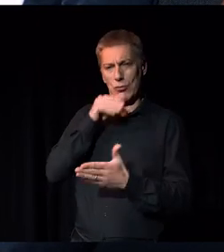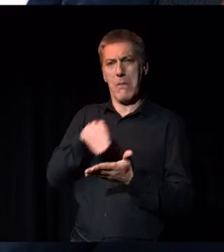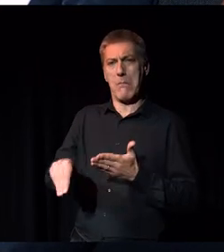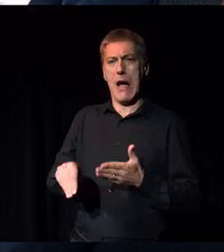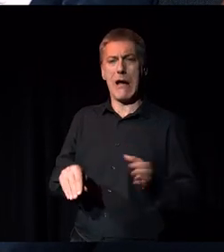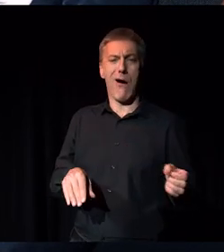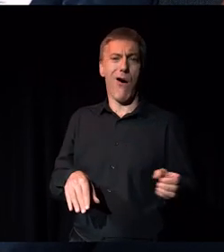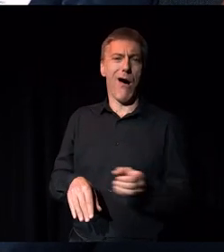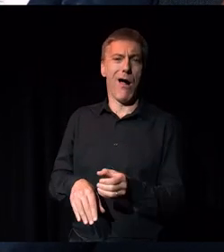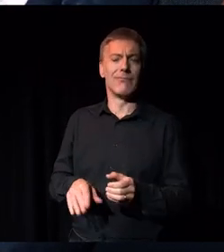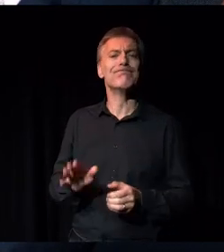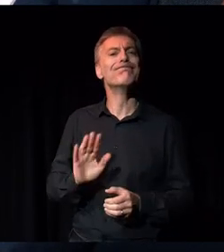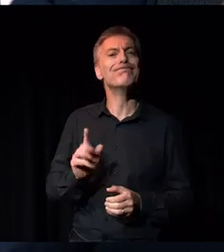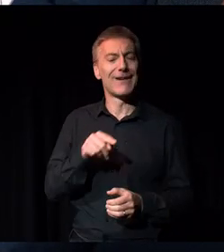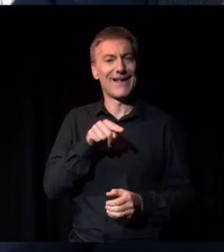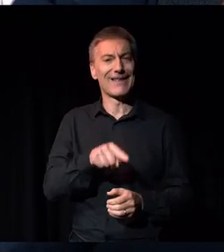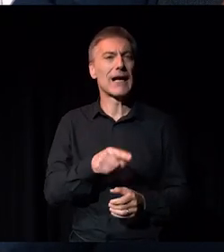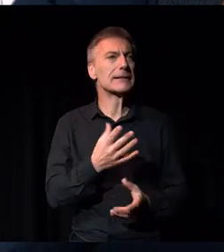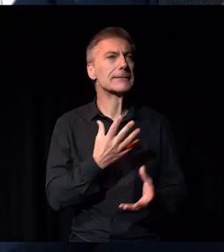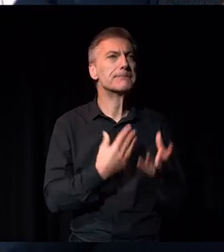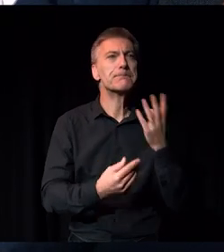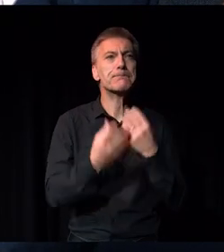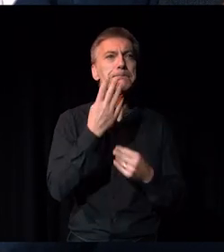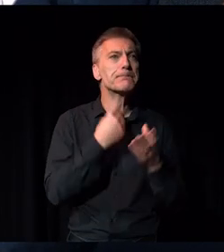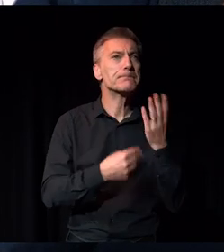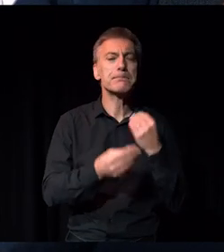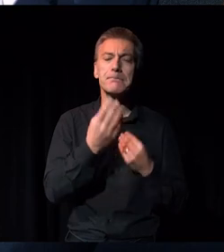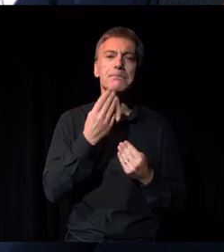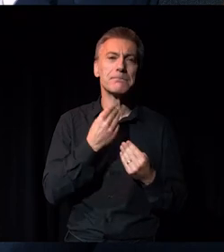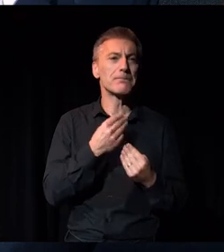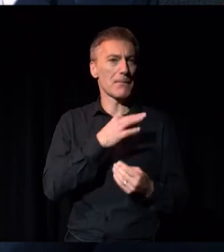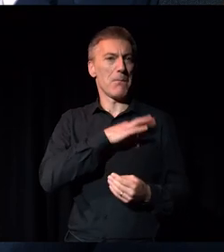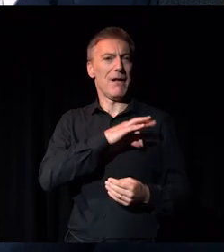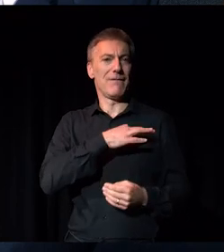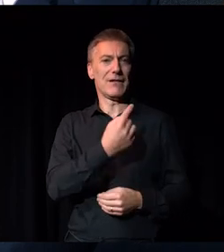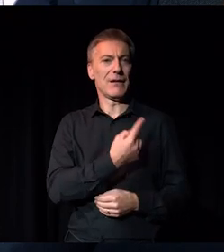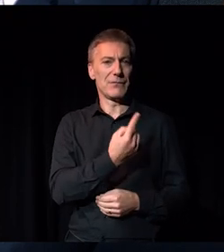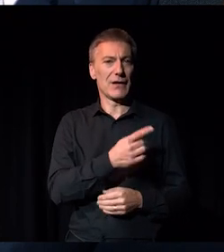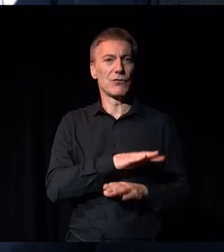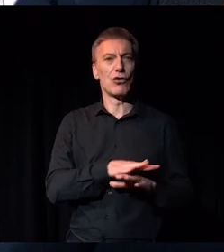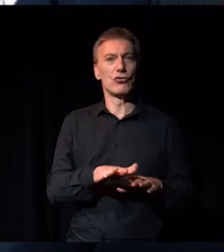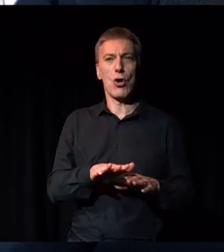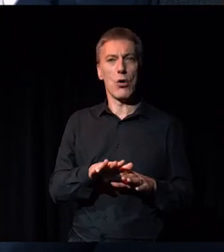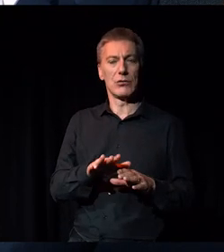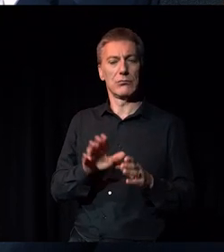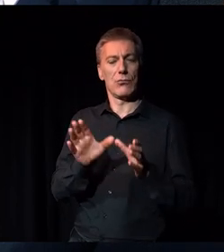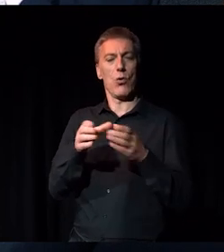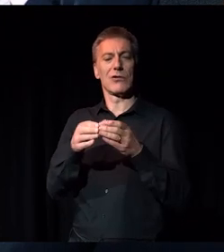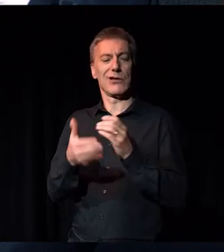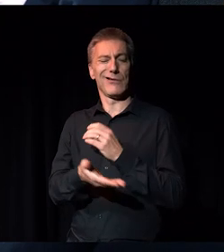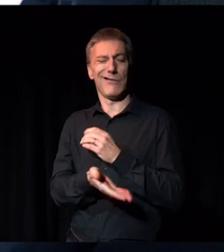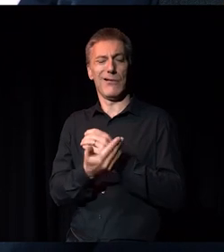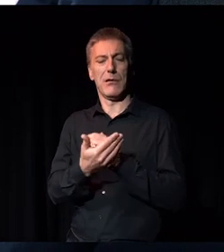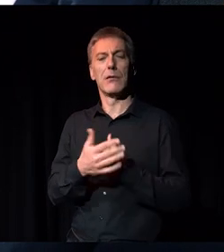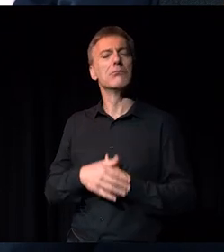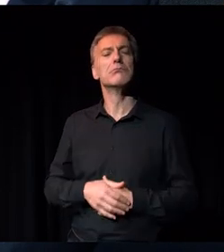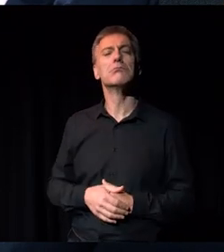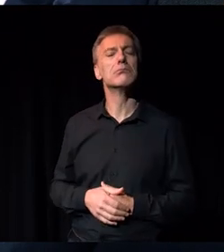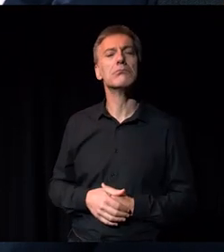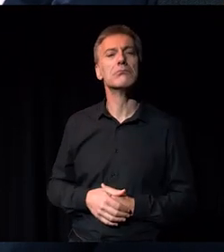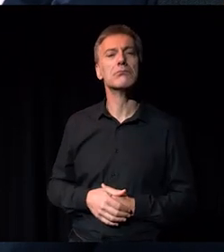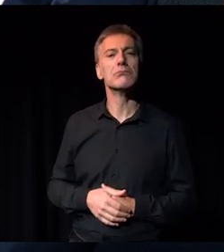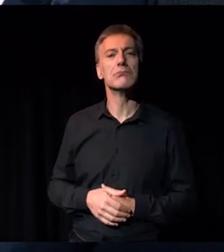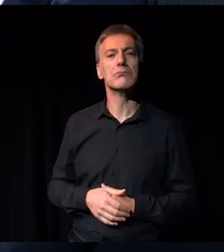experience where it's it's about what they can get out of it, not about what the organisation could get out of them delivering their offering their time.